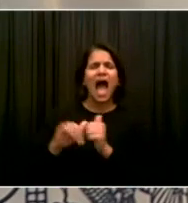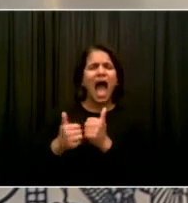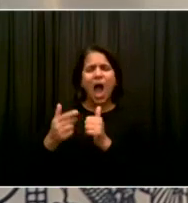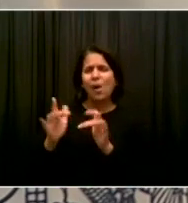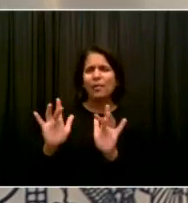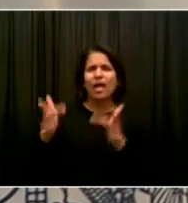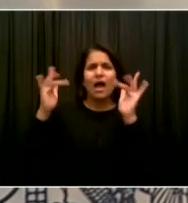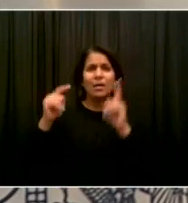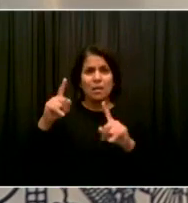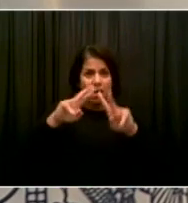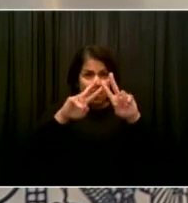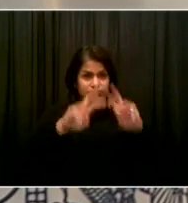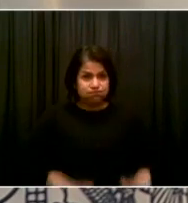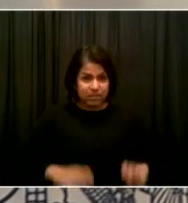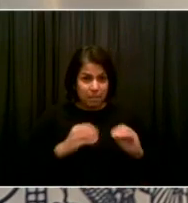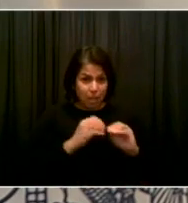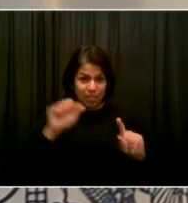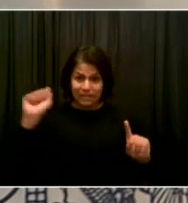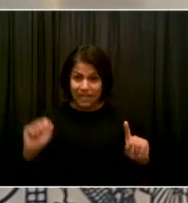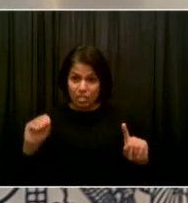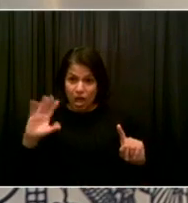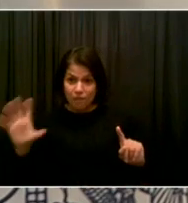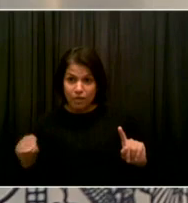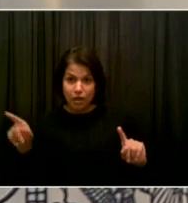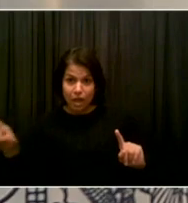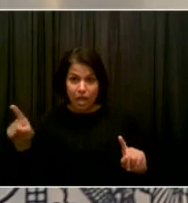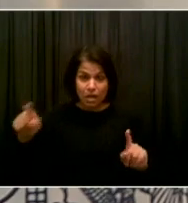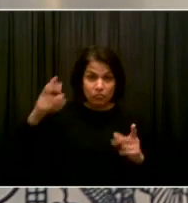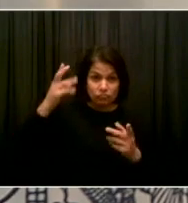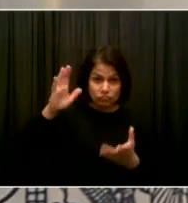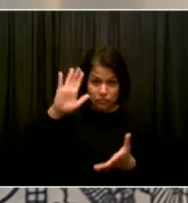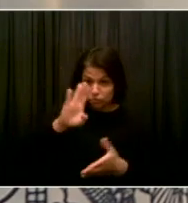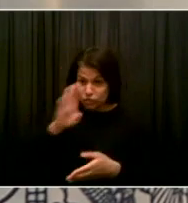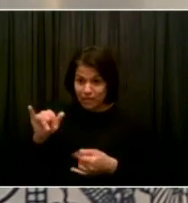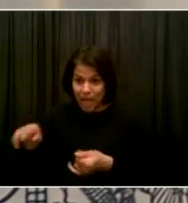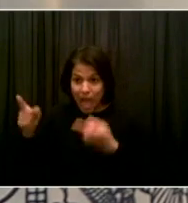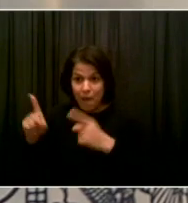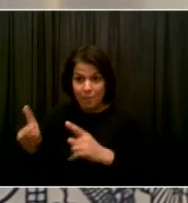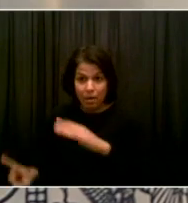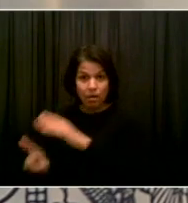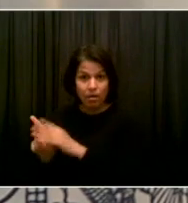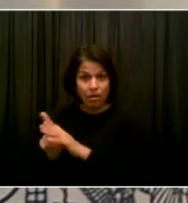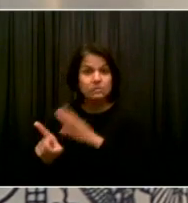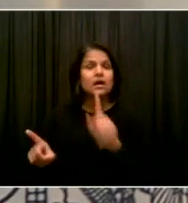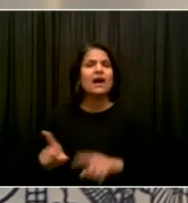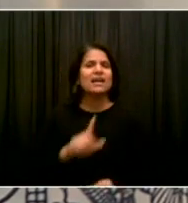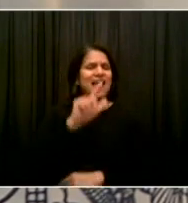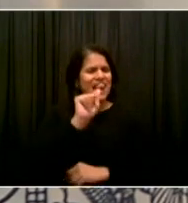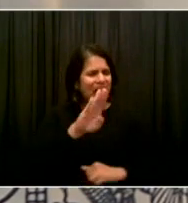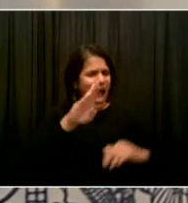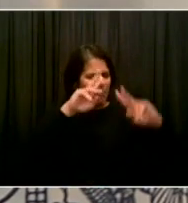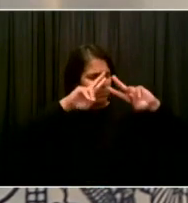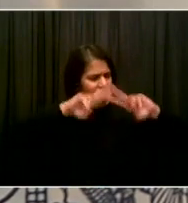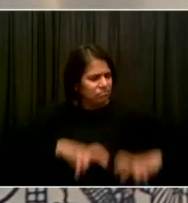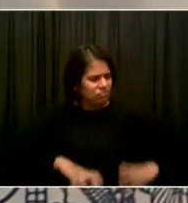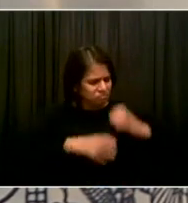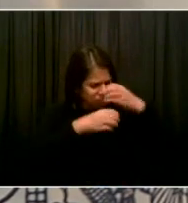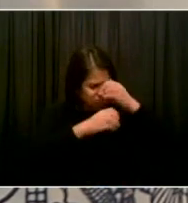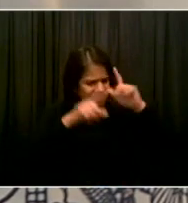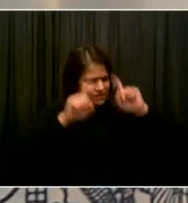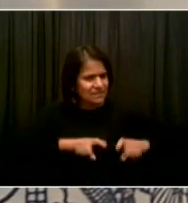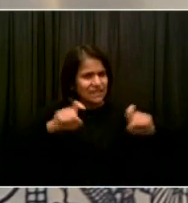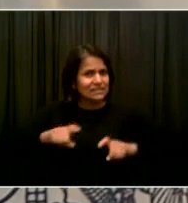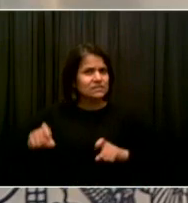Is this from lab analysis of how it's interacting with people who are contracting it? How concerned are you that that